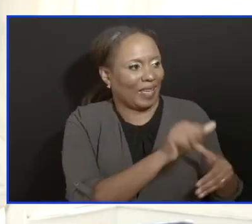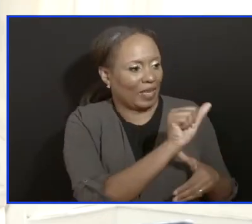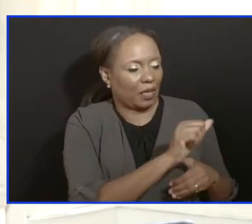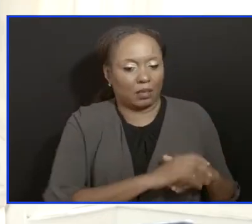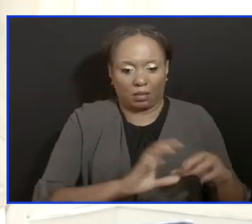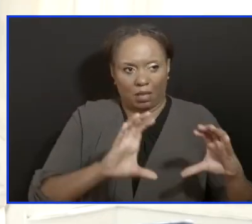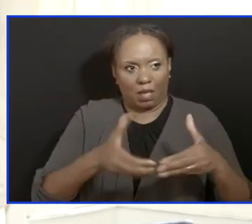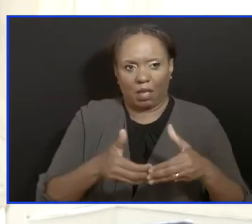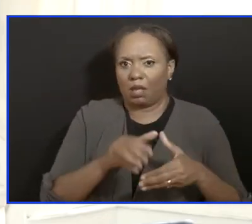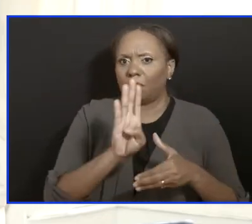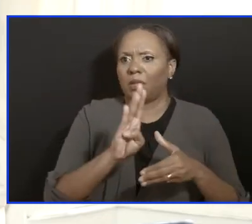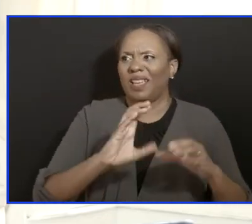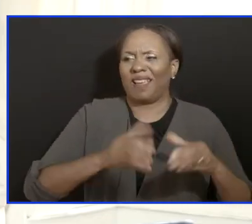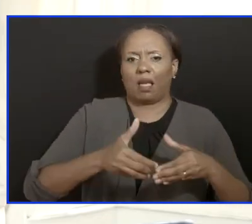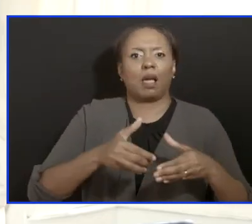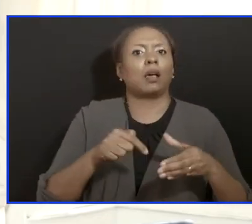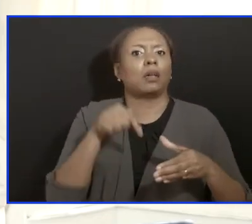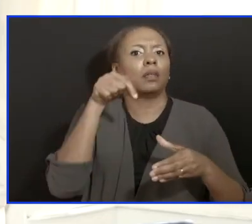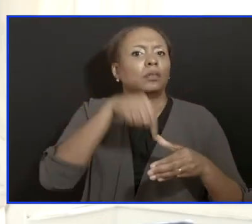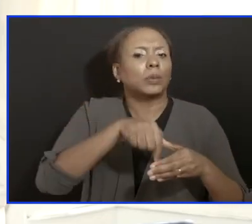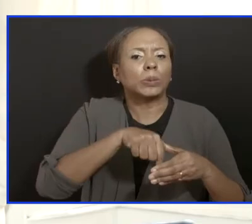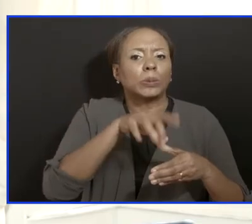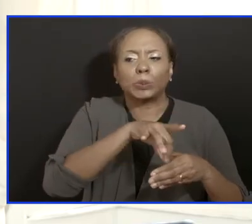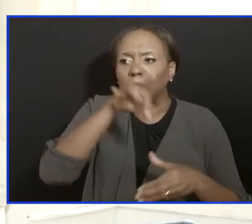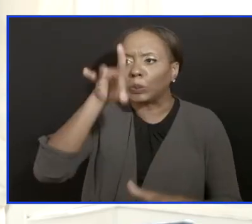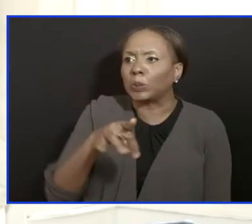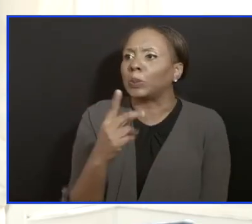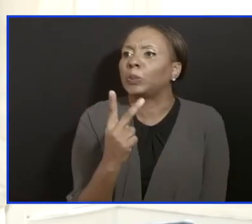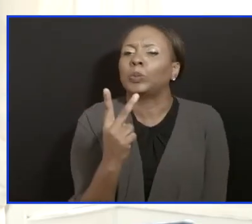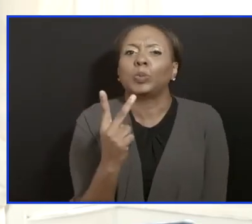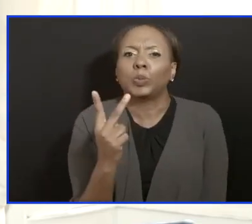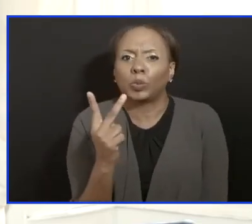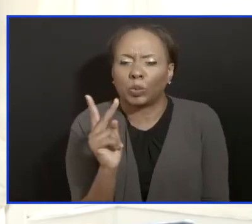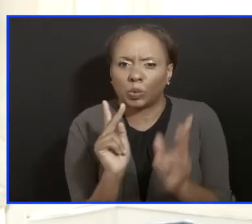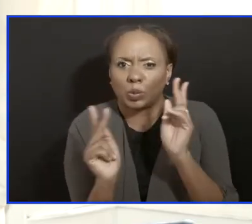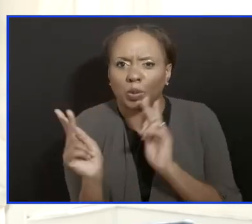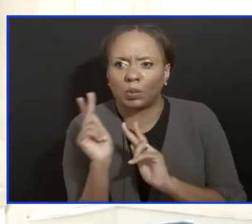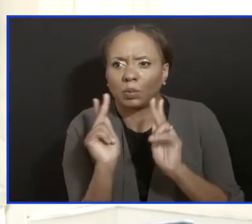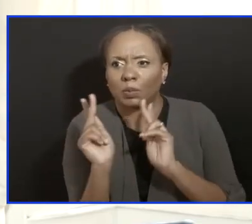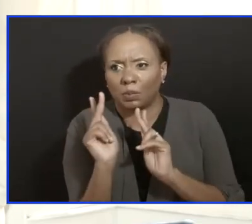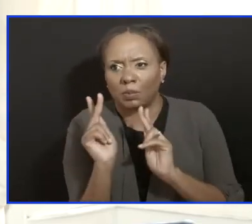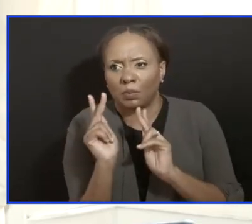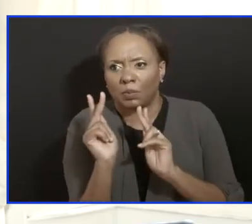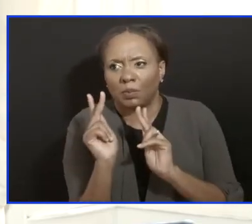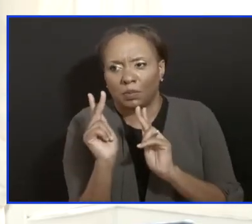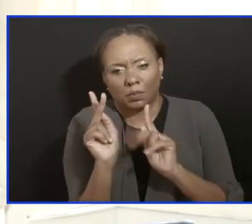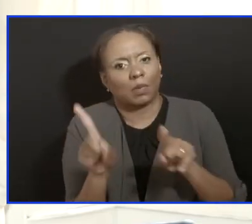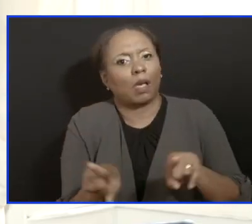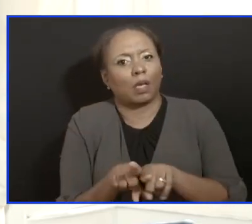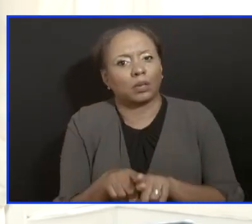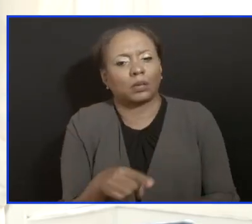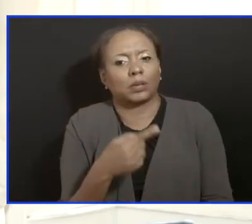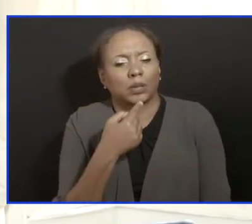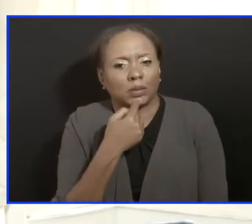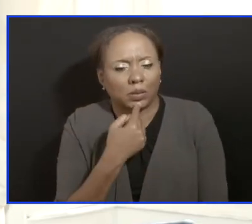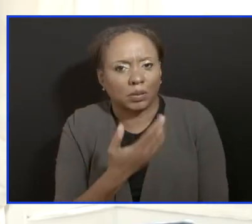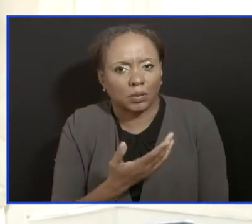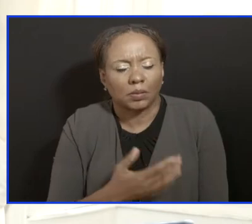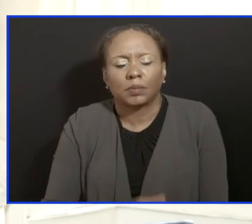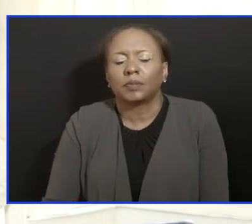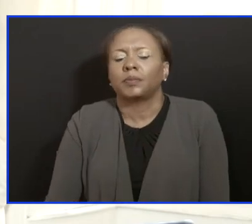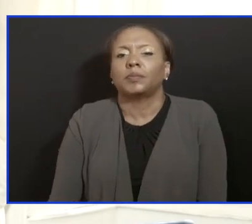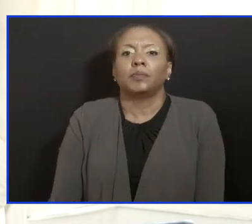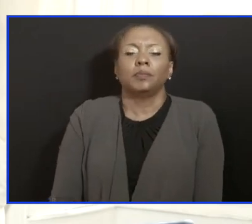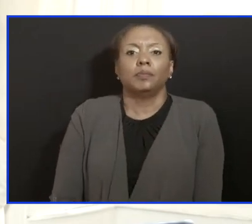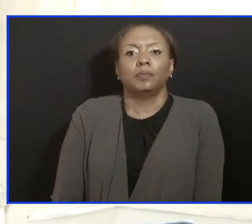we have a total of two patients on non-invasive ventilation and 11 of them on oxygen. I think that this is important